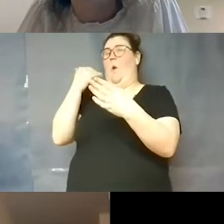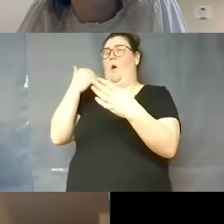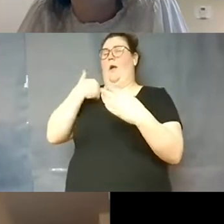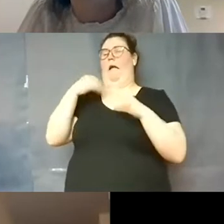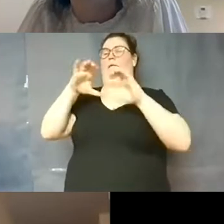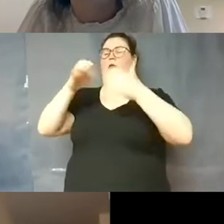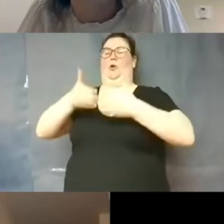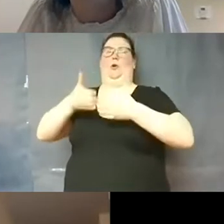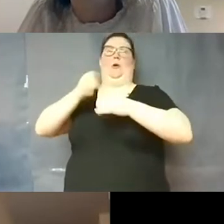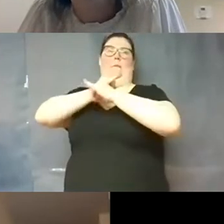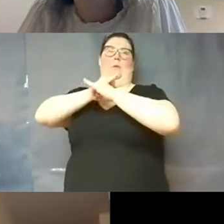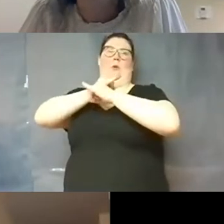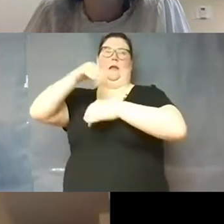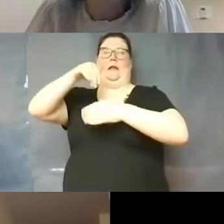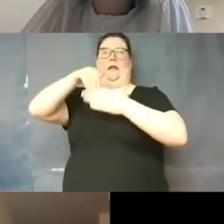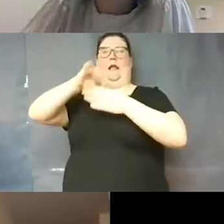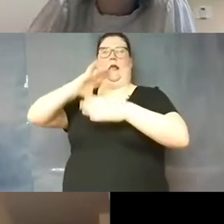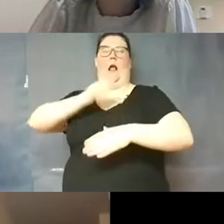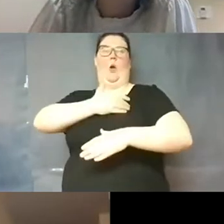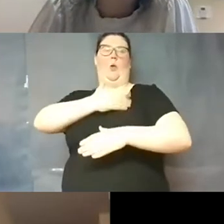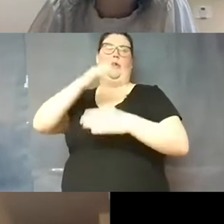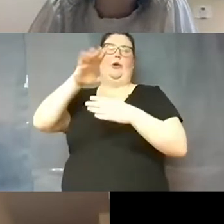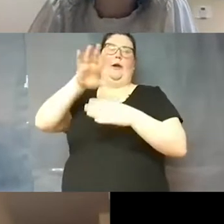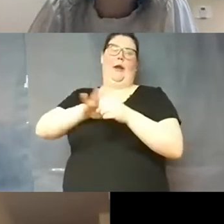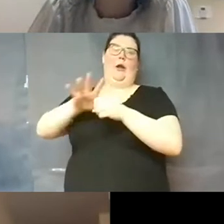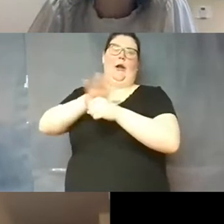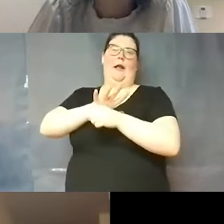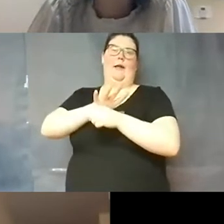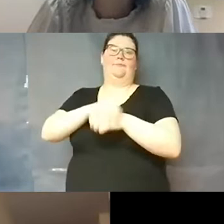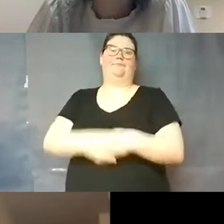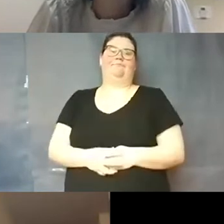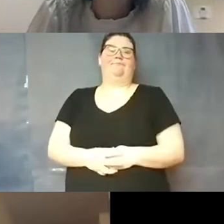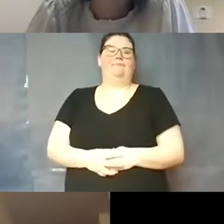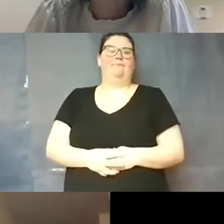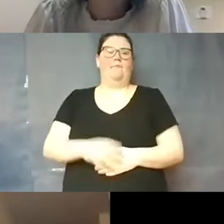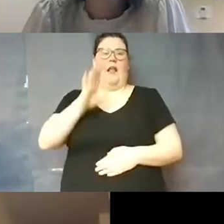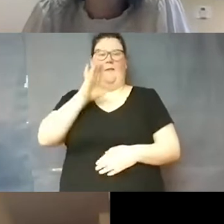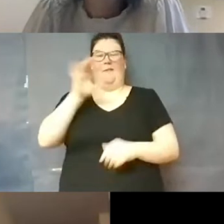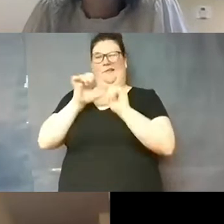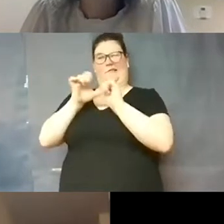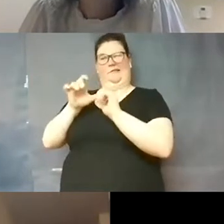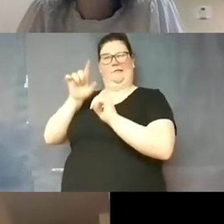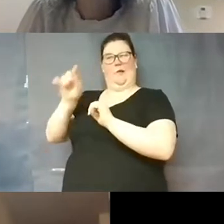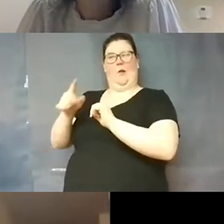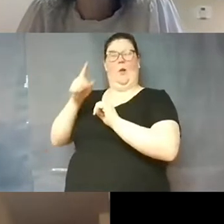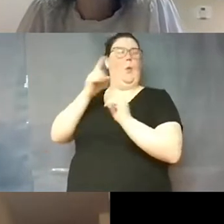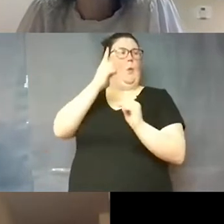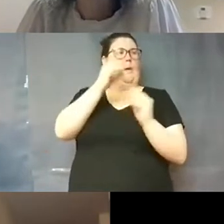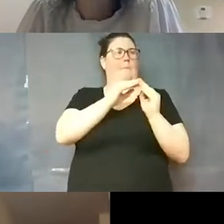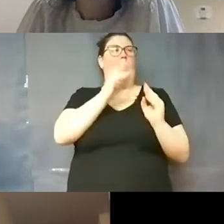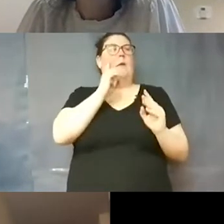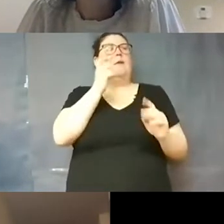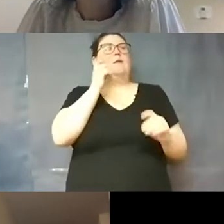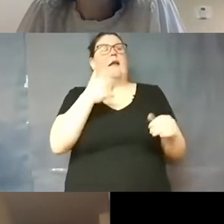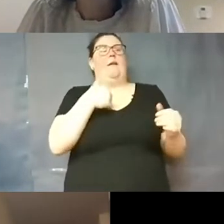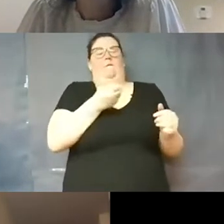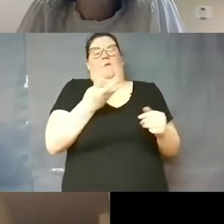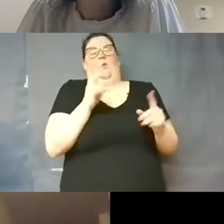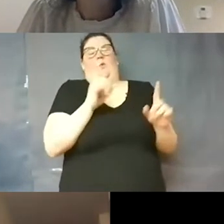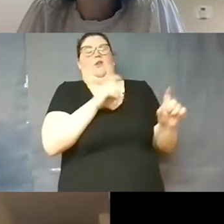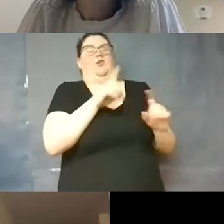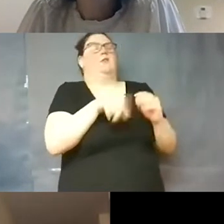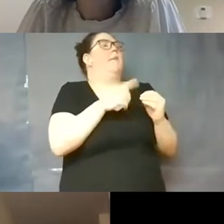to be achieved in our area okay well i'm going to stick with you just for a little bit brandy too because we've had a couple of questions about um